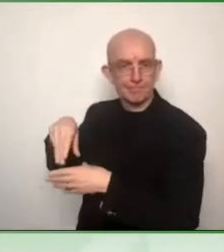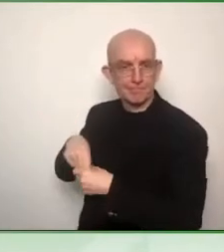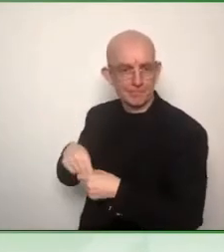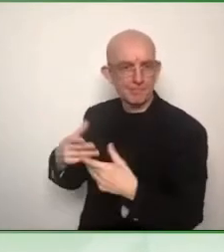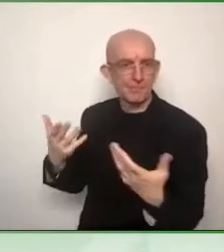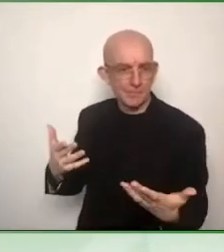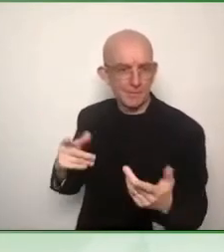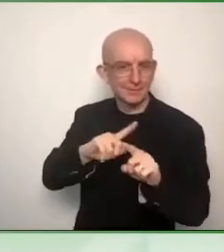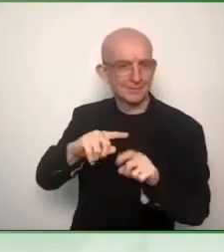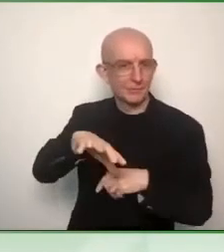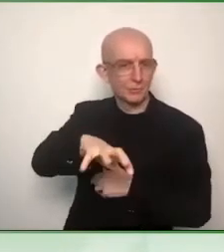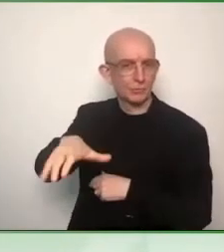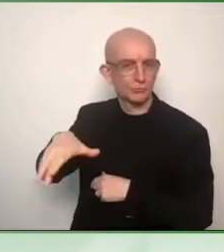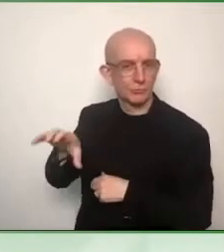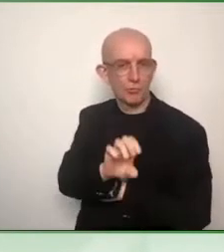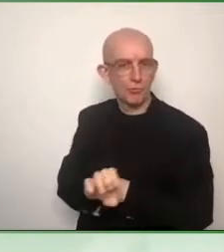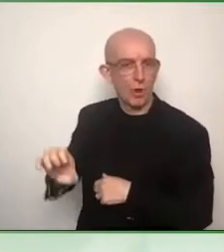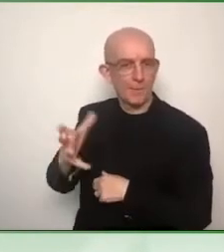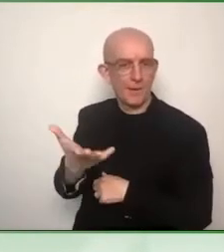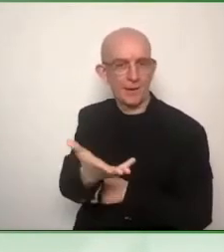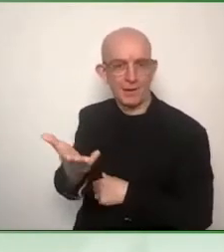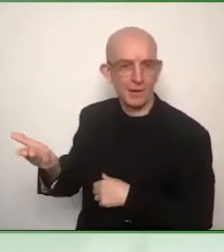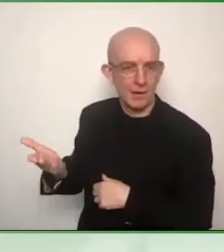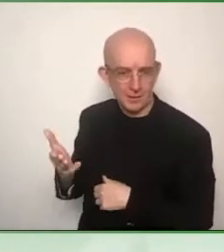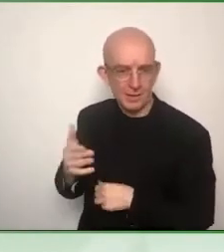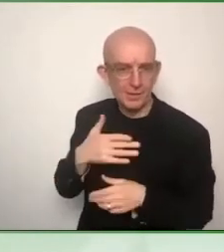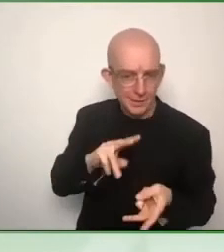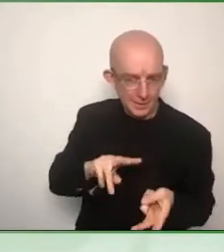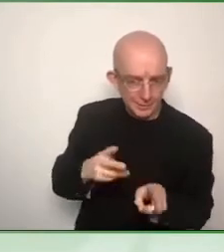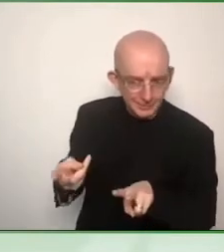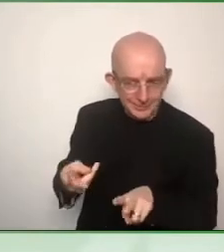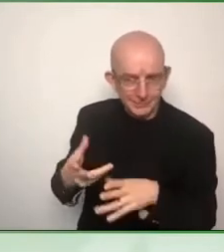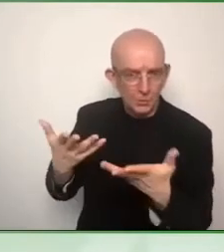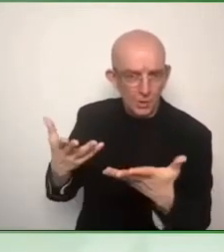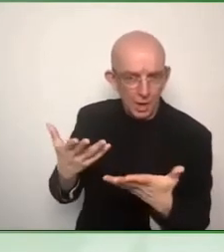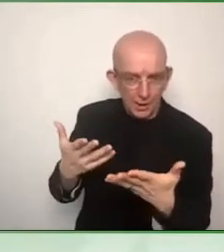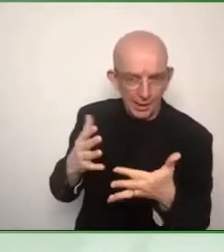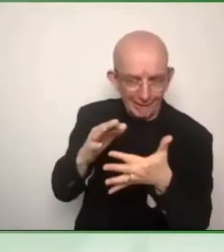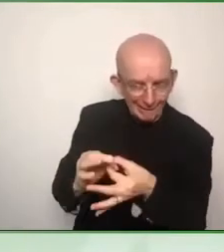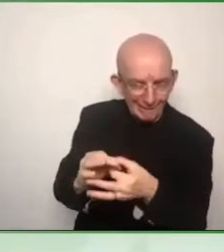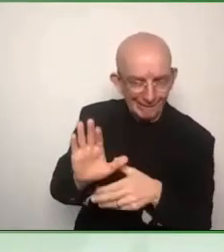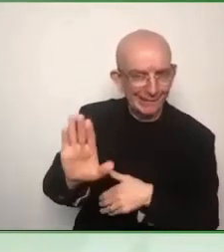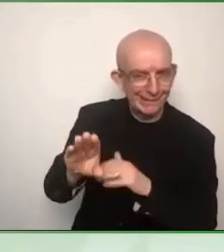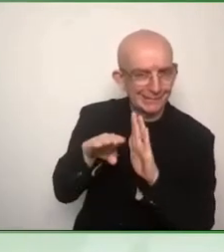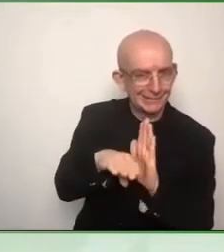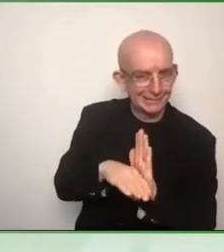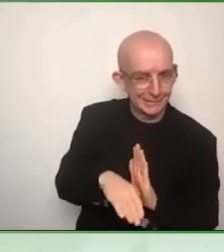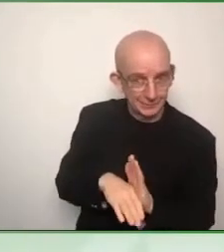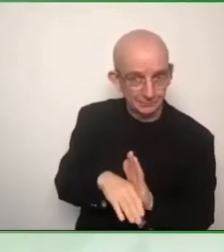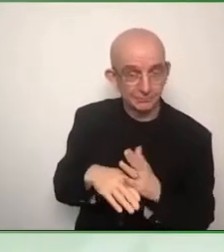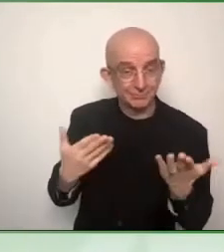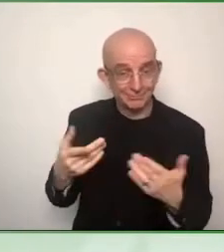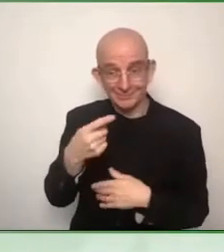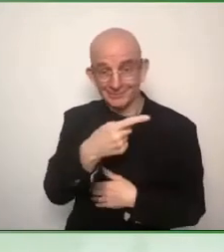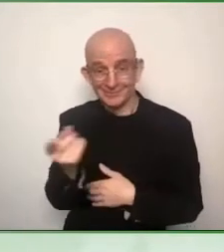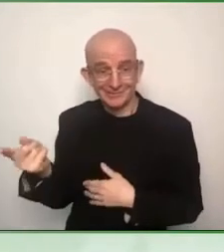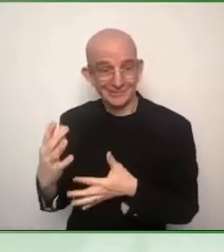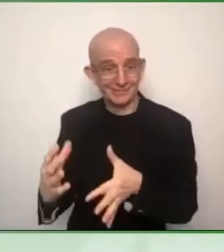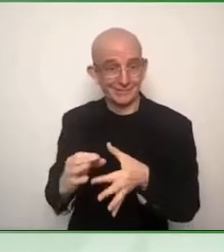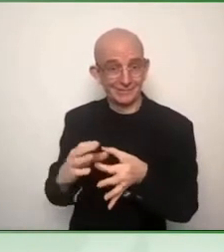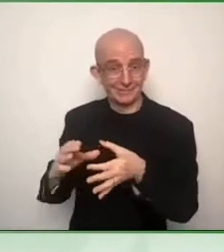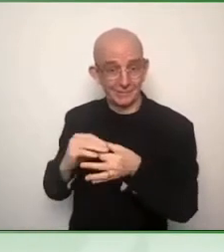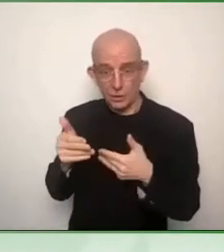So from 28 June, they would need to have national legislation that transposes the Accessibility